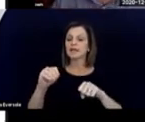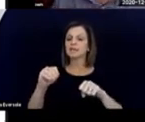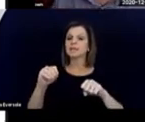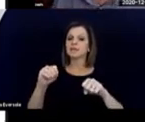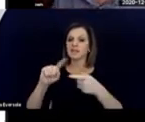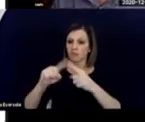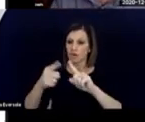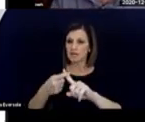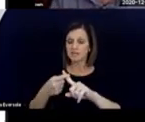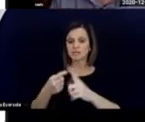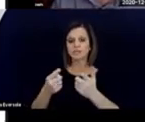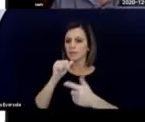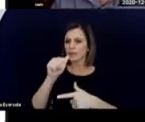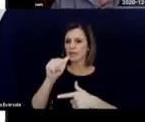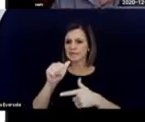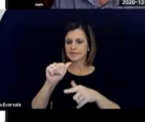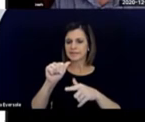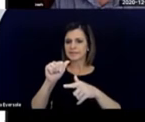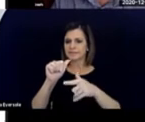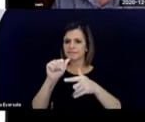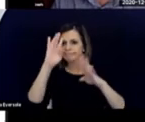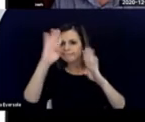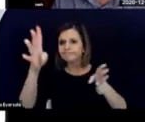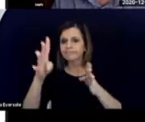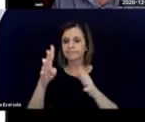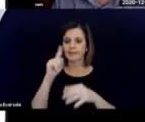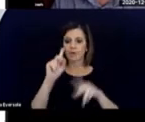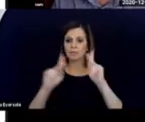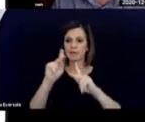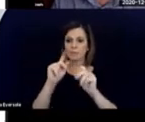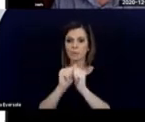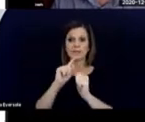with the deaf-blind adaptations, they can be very helpful.